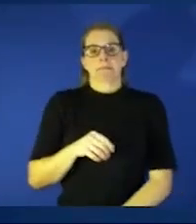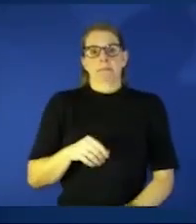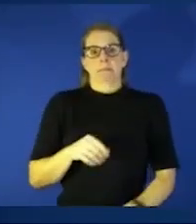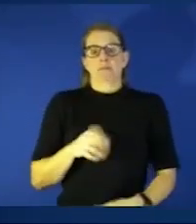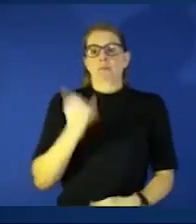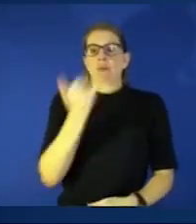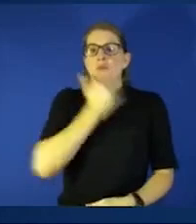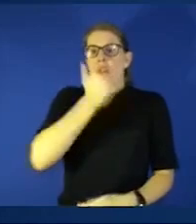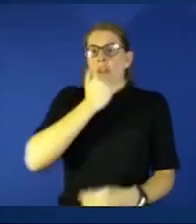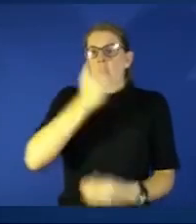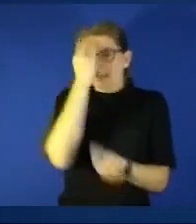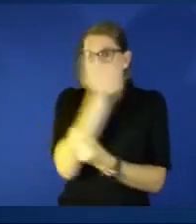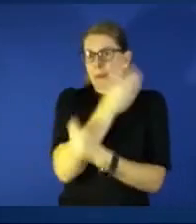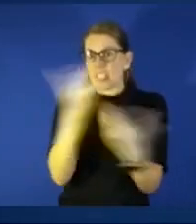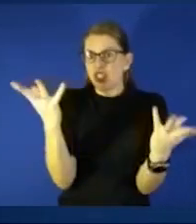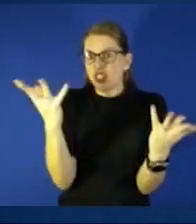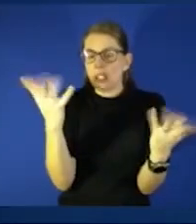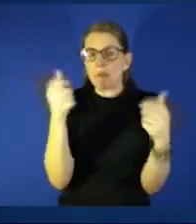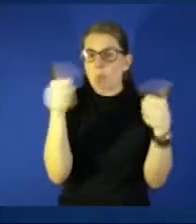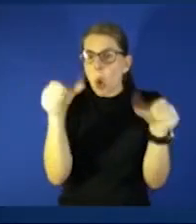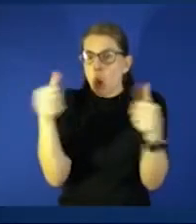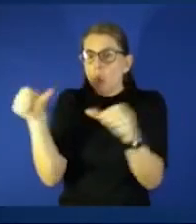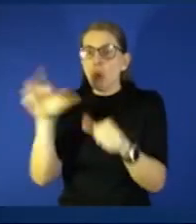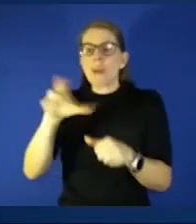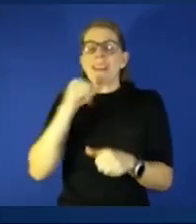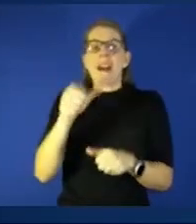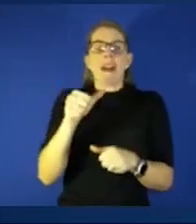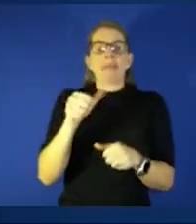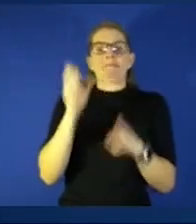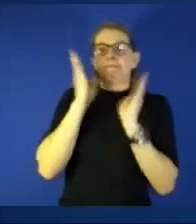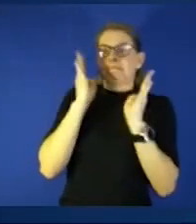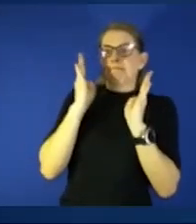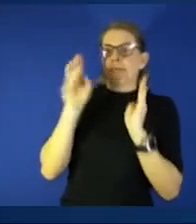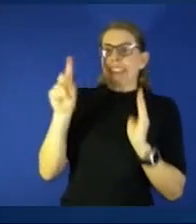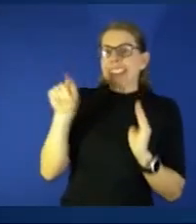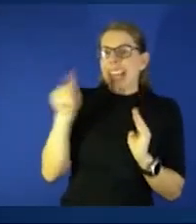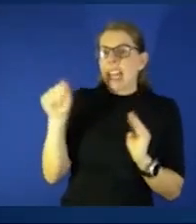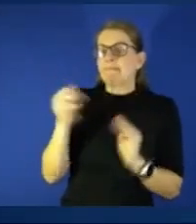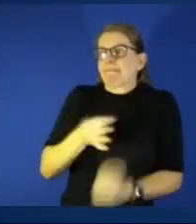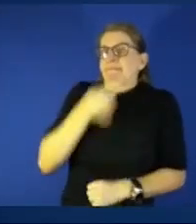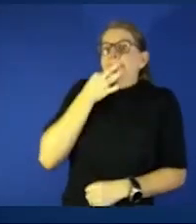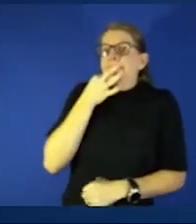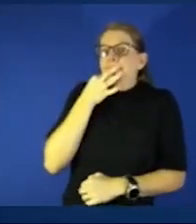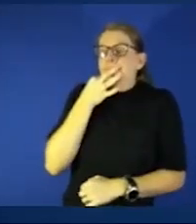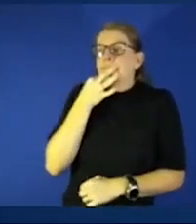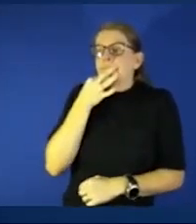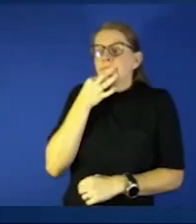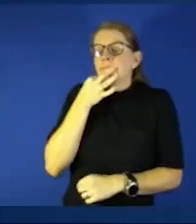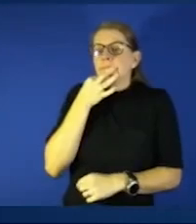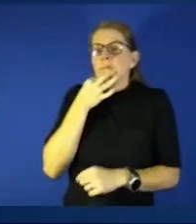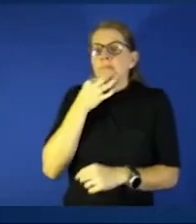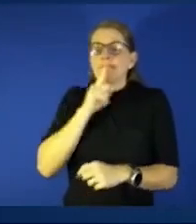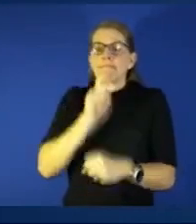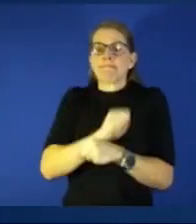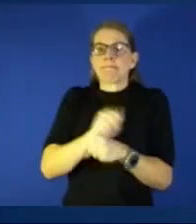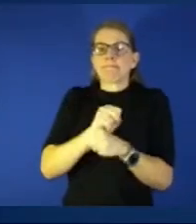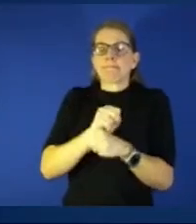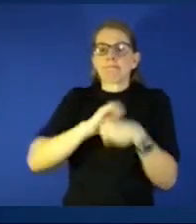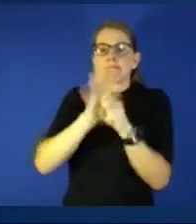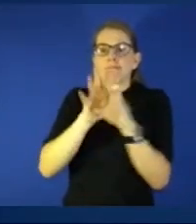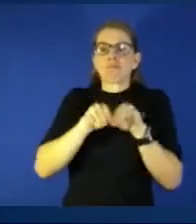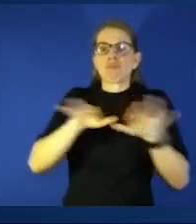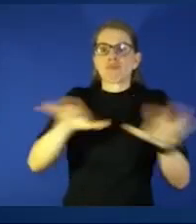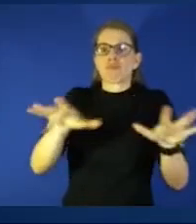or just not really listening to the research the data to the experts about how real this is and what the impacts